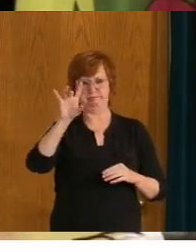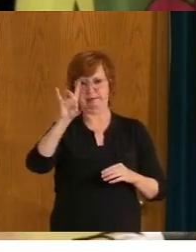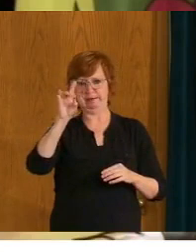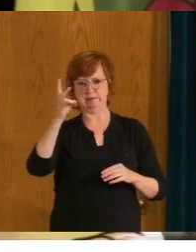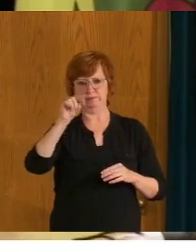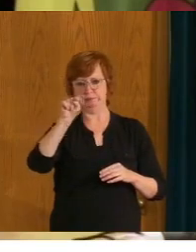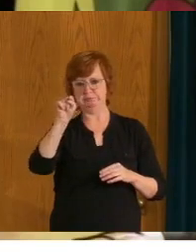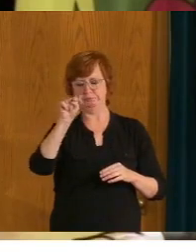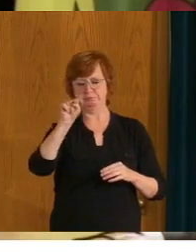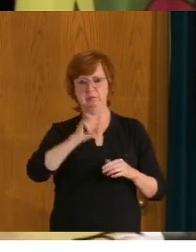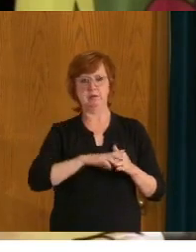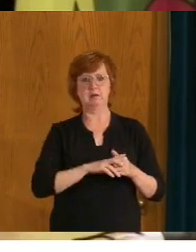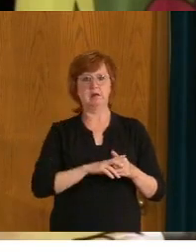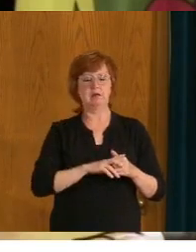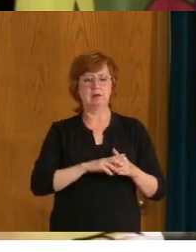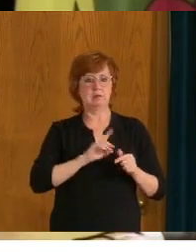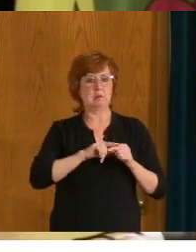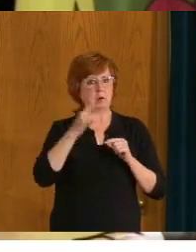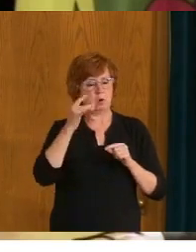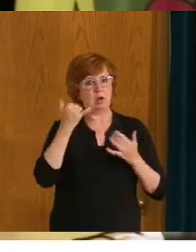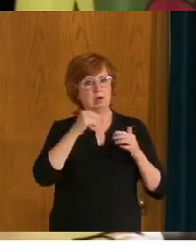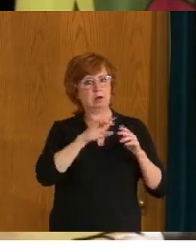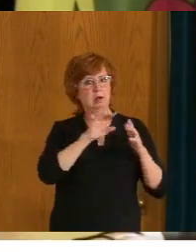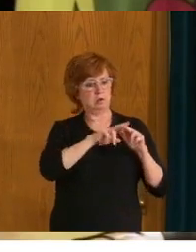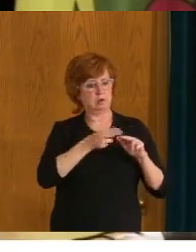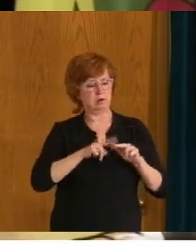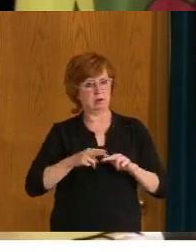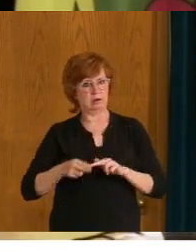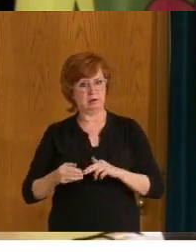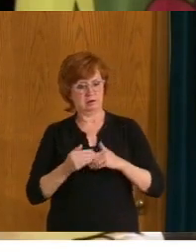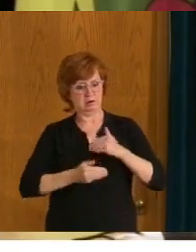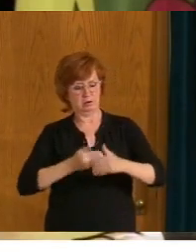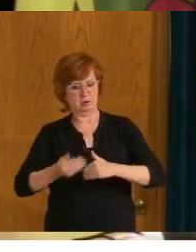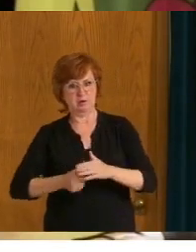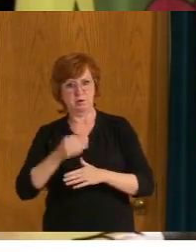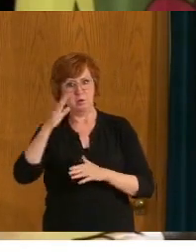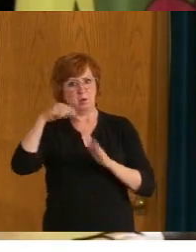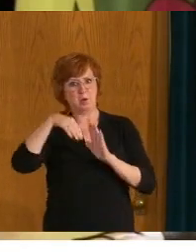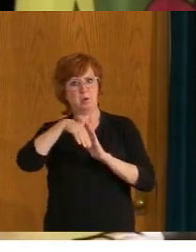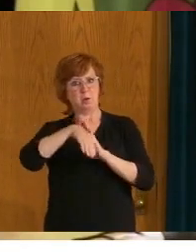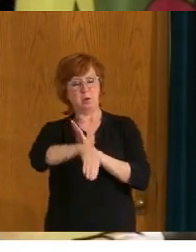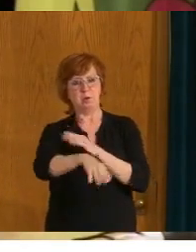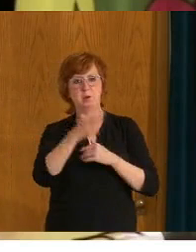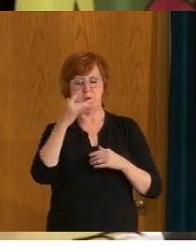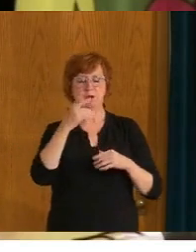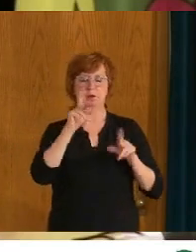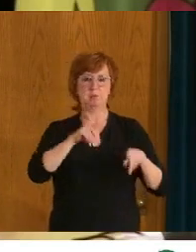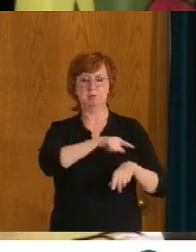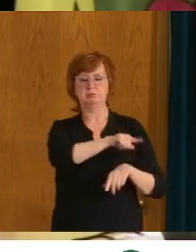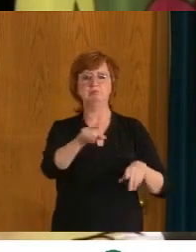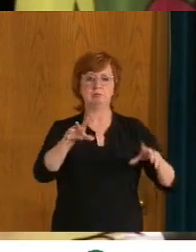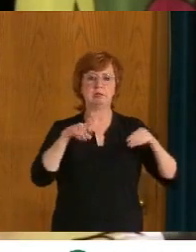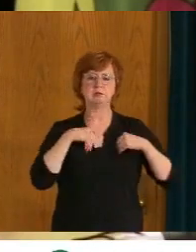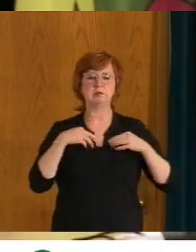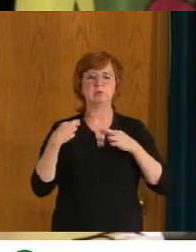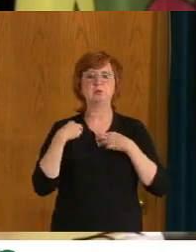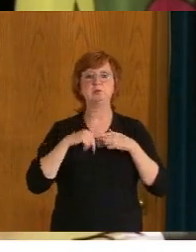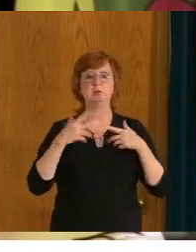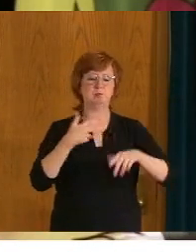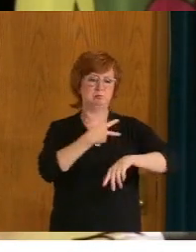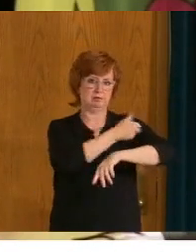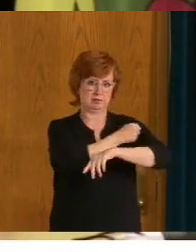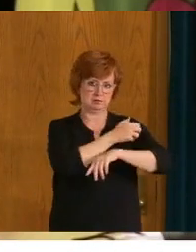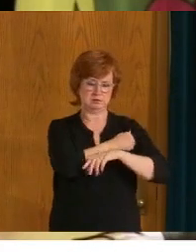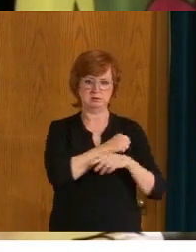but also going out and getting vaccinated. We now have more than enough vaccines for everyone and clinics are open in every